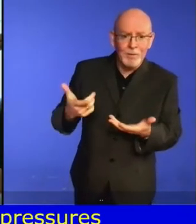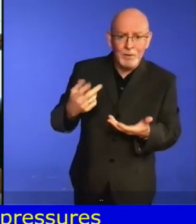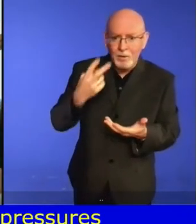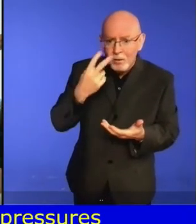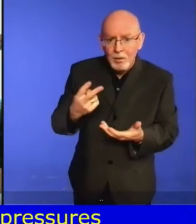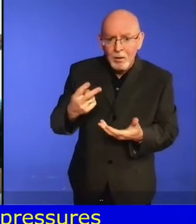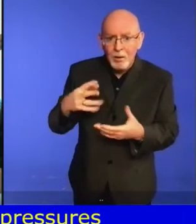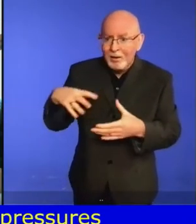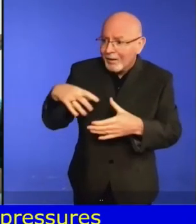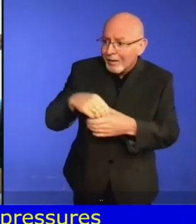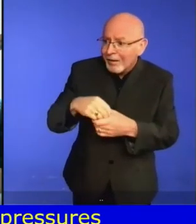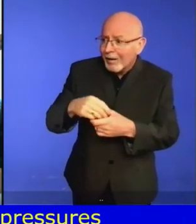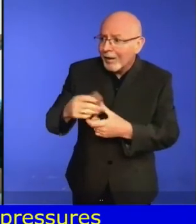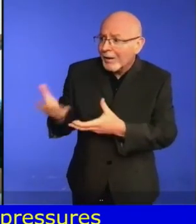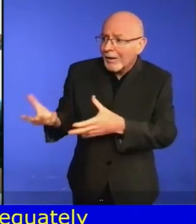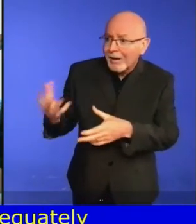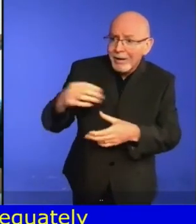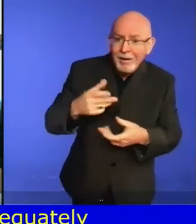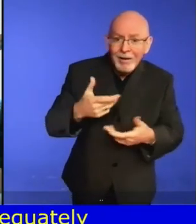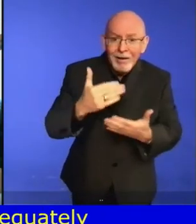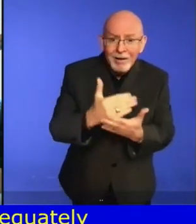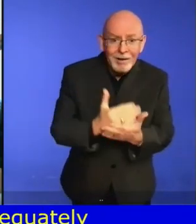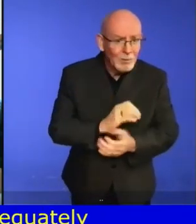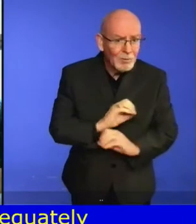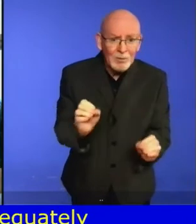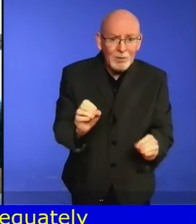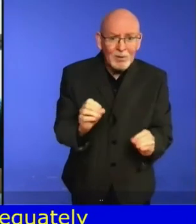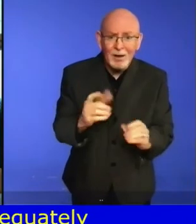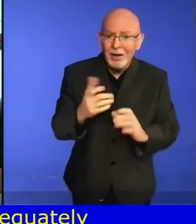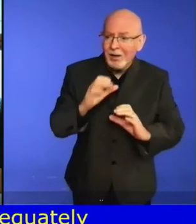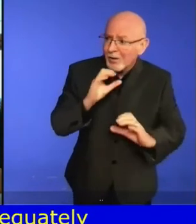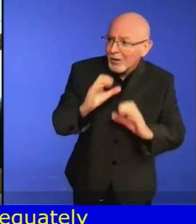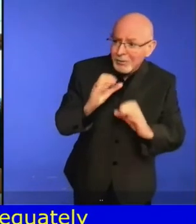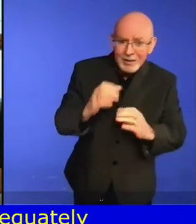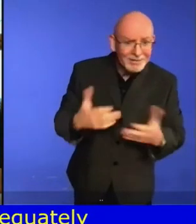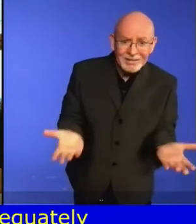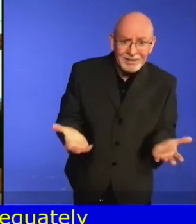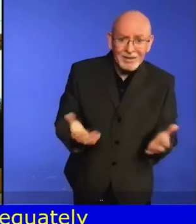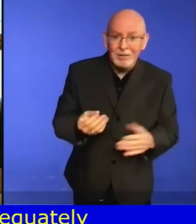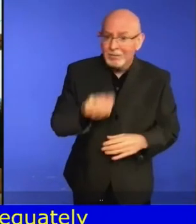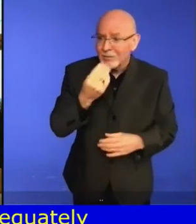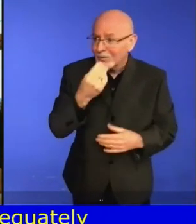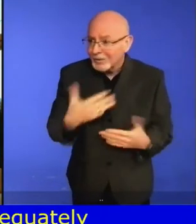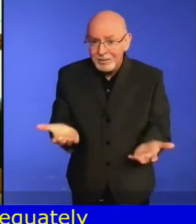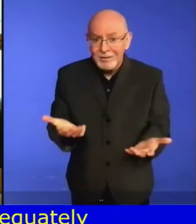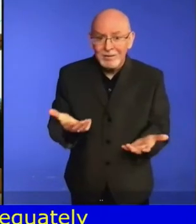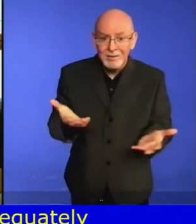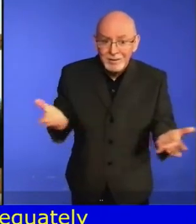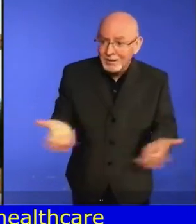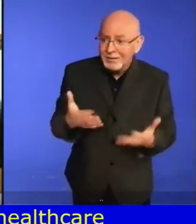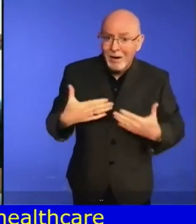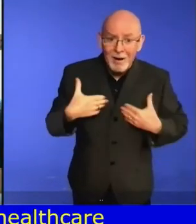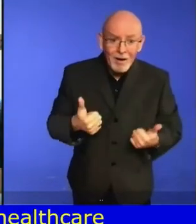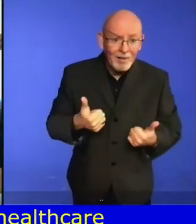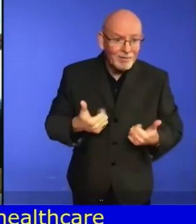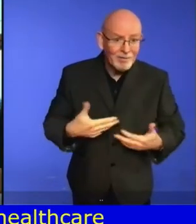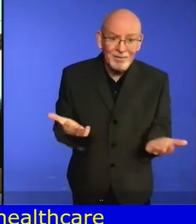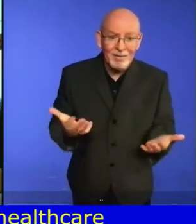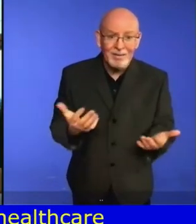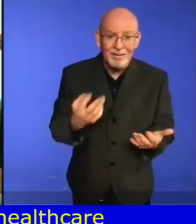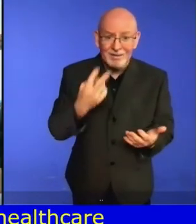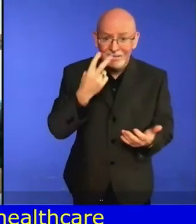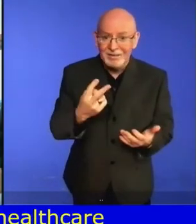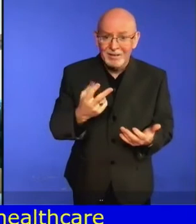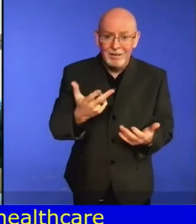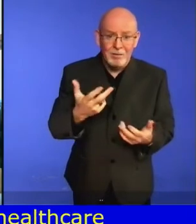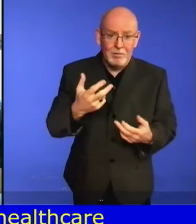obviously dangerous places to be. Home became an incredibly dangerous place for women and girls with